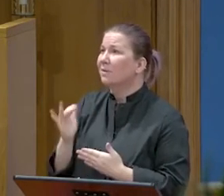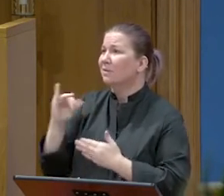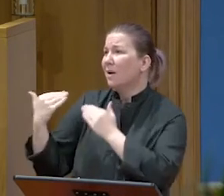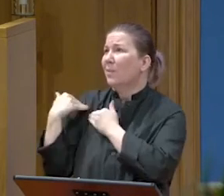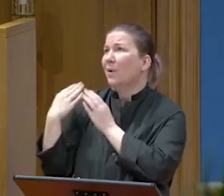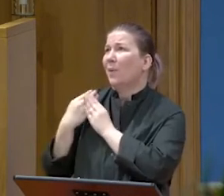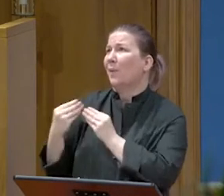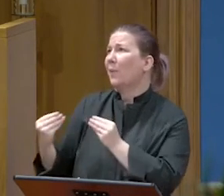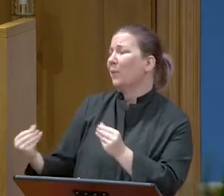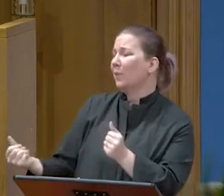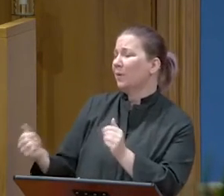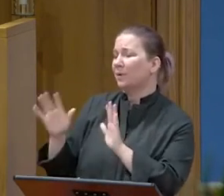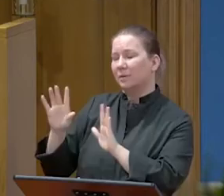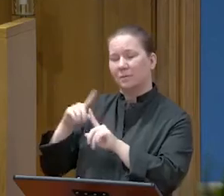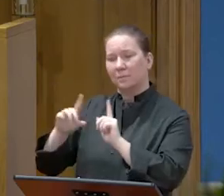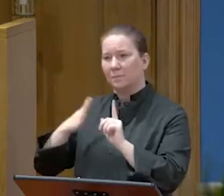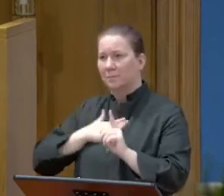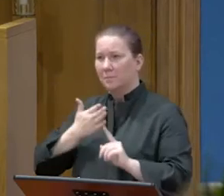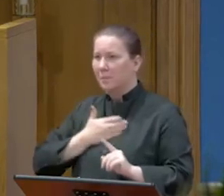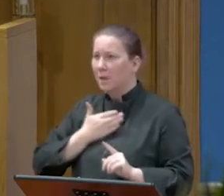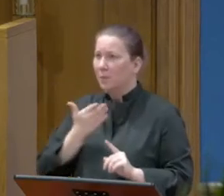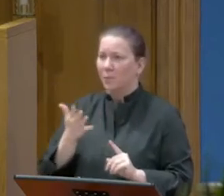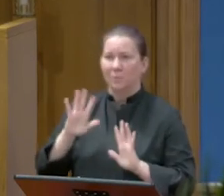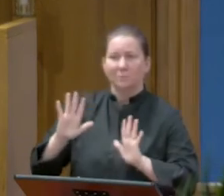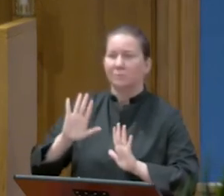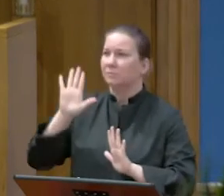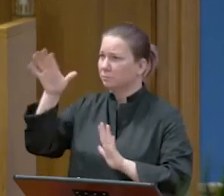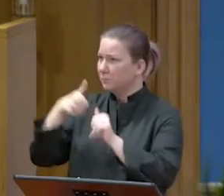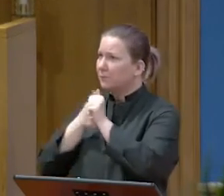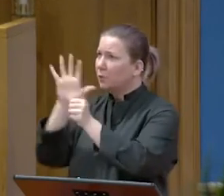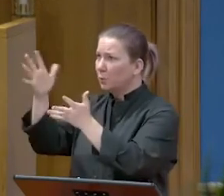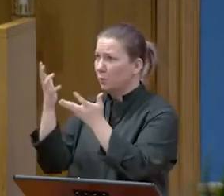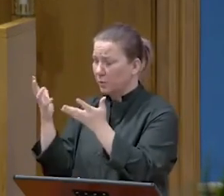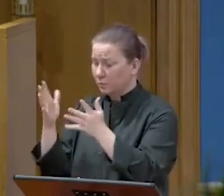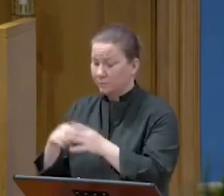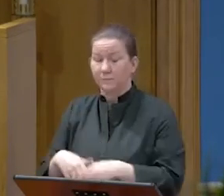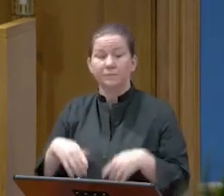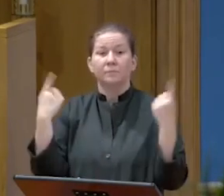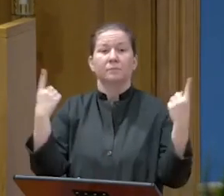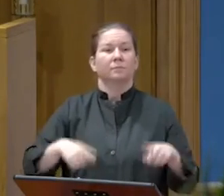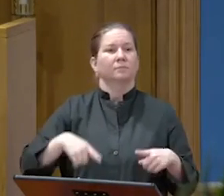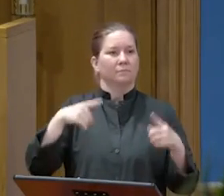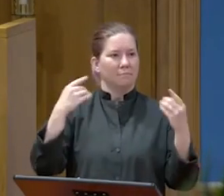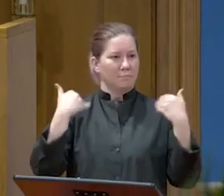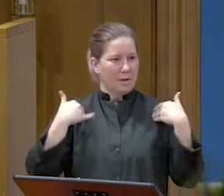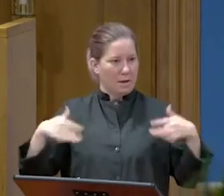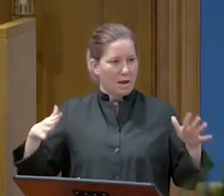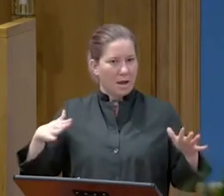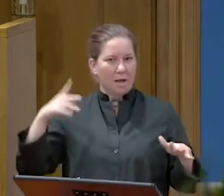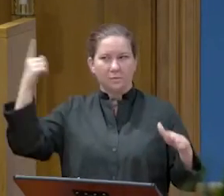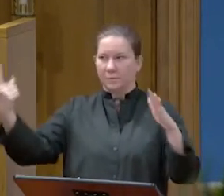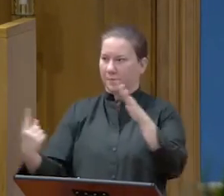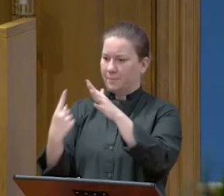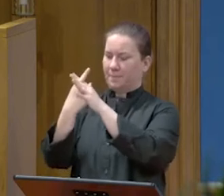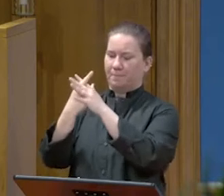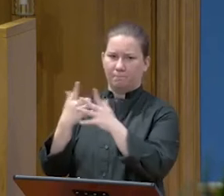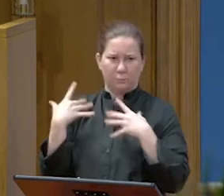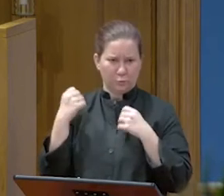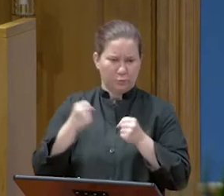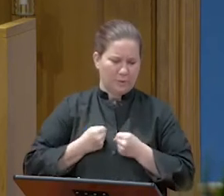Yet not my will, but yours be done. Then an angel from heaven appeared to him and gave him strength.